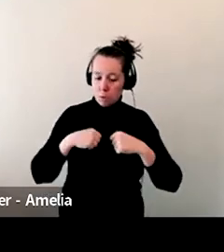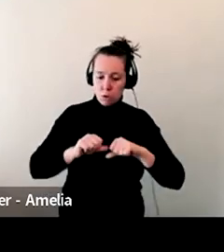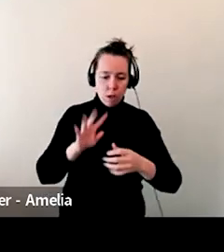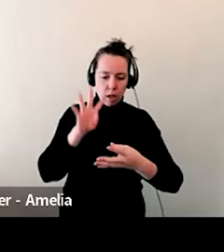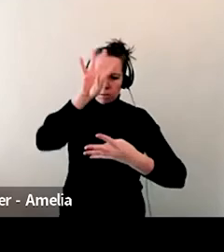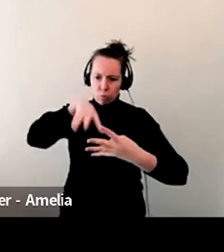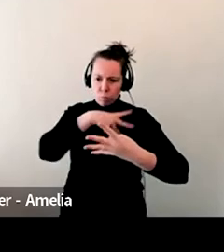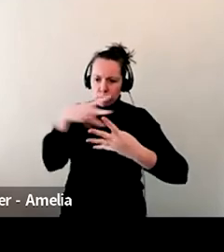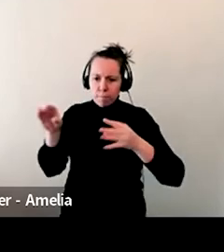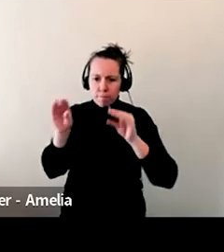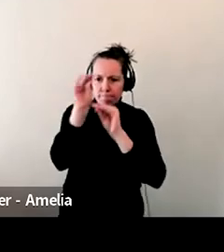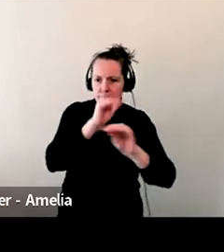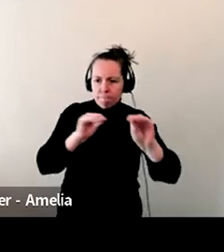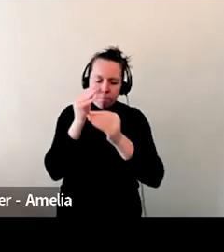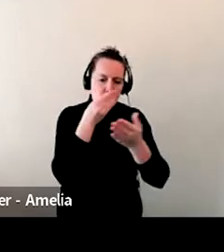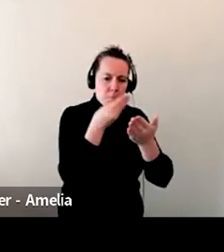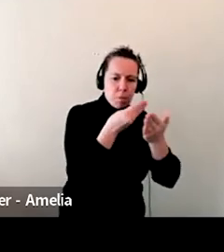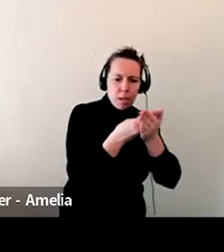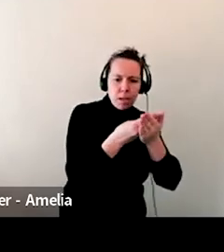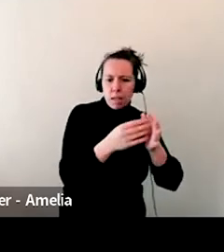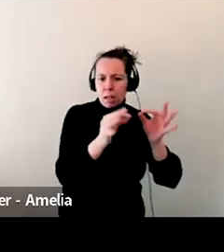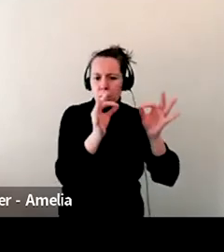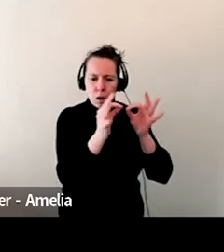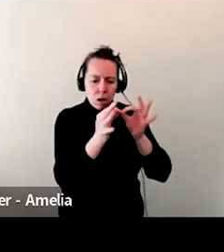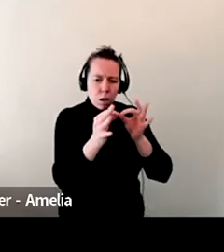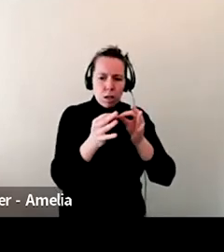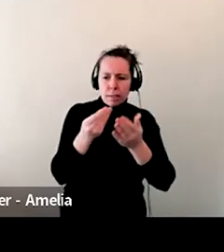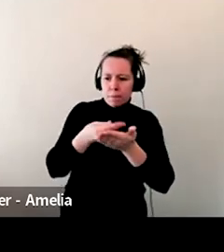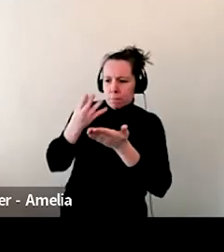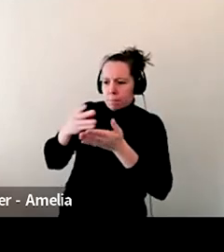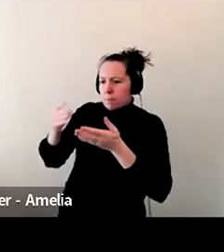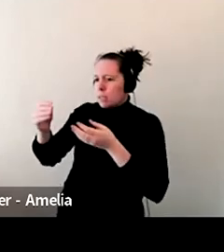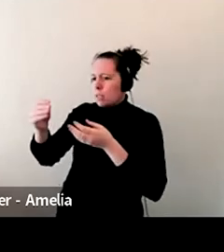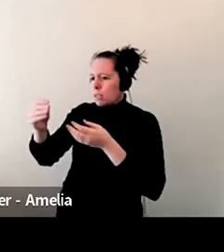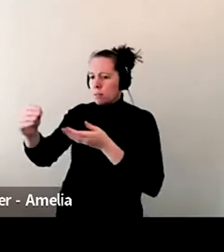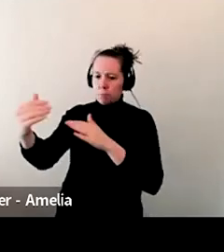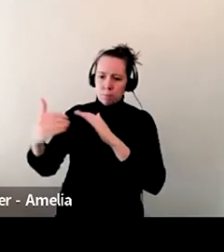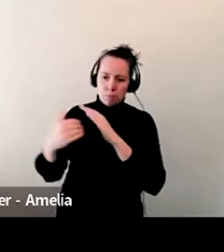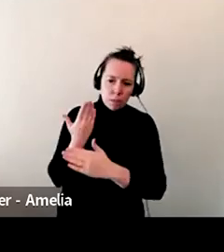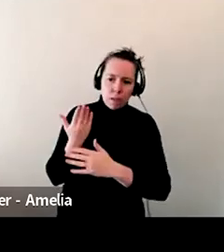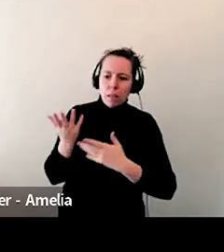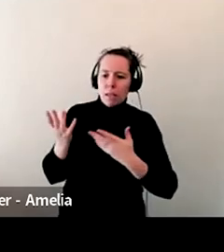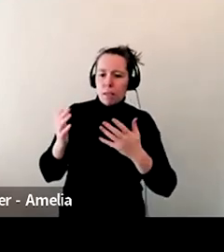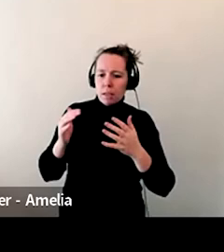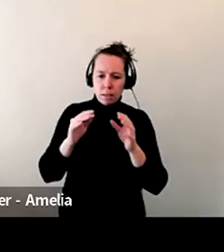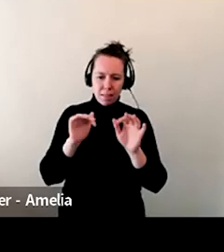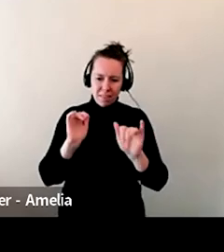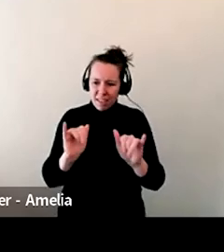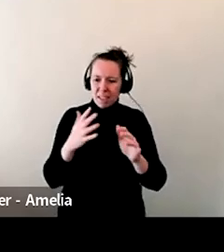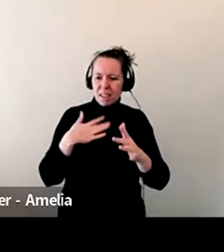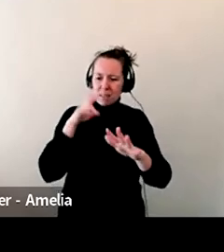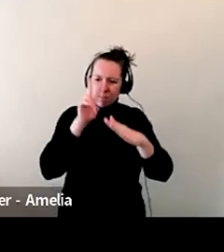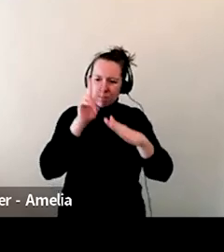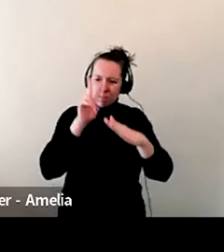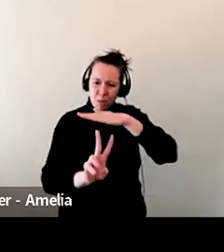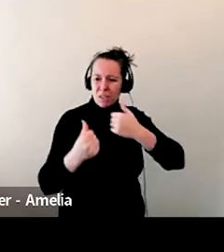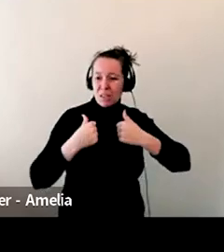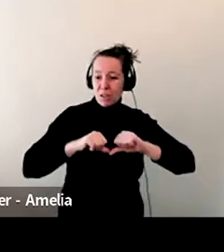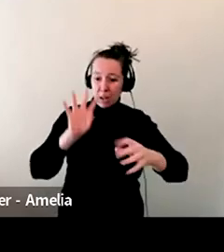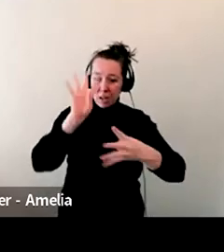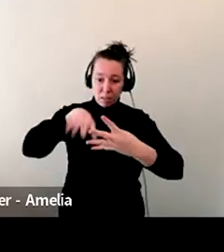with, you know, costs and, um, estimates when it comes to what we were going to sell. And